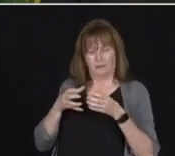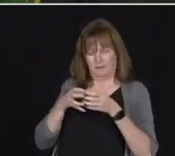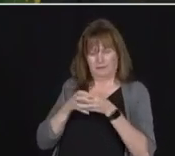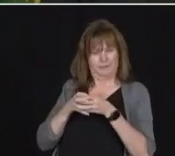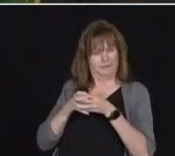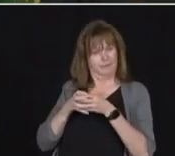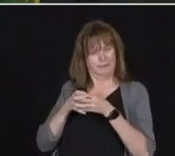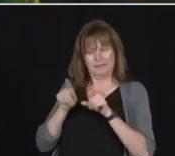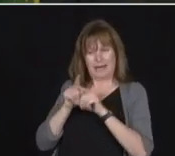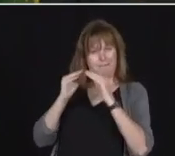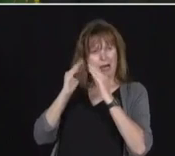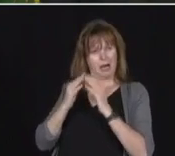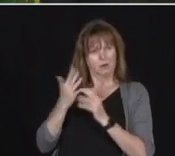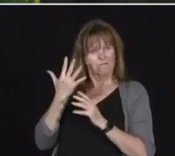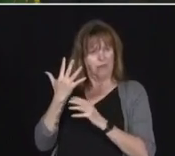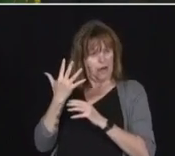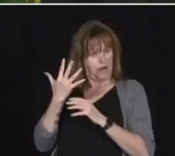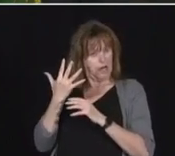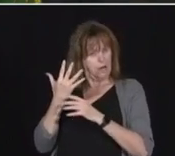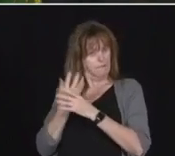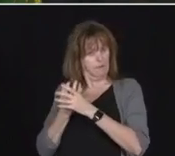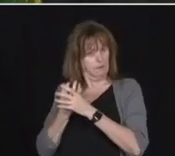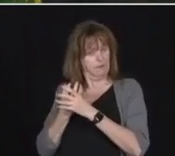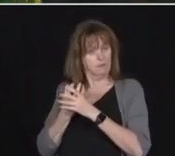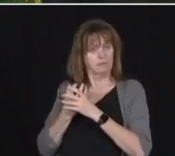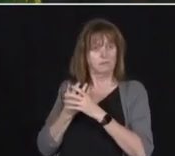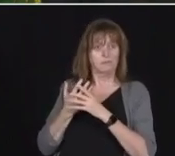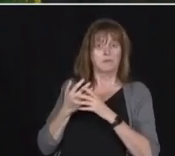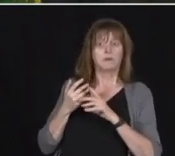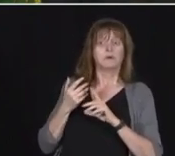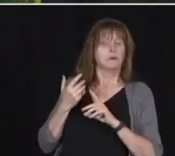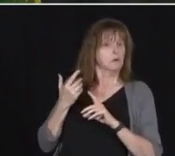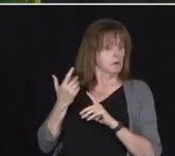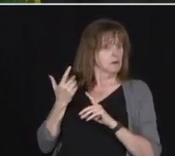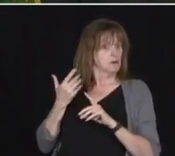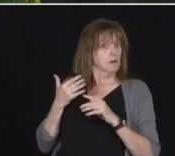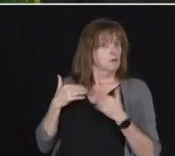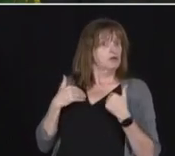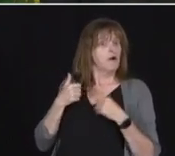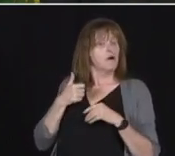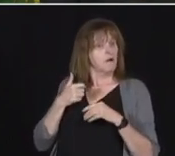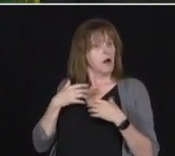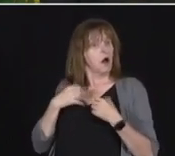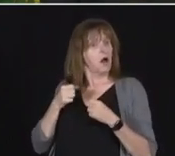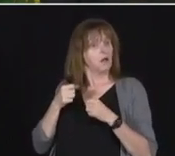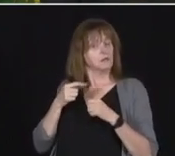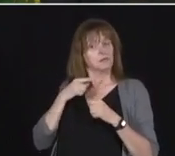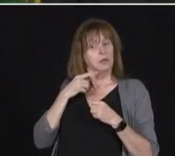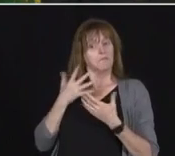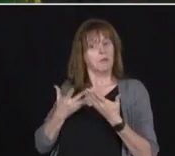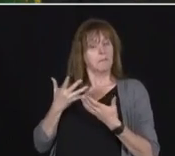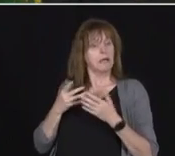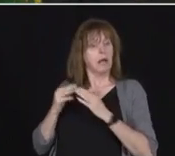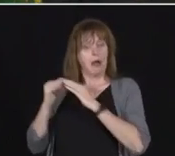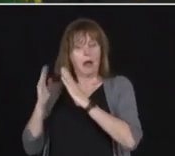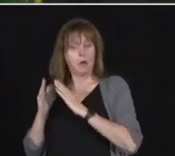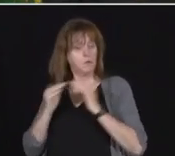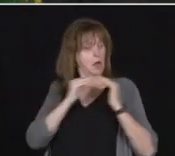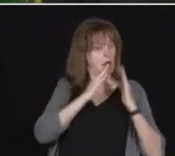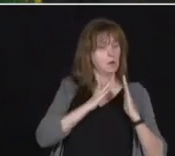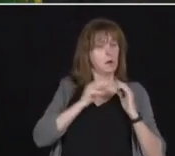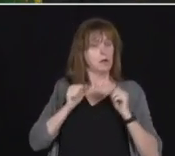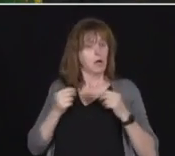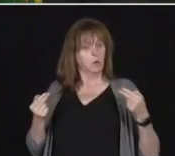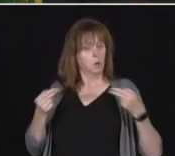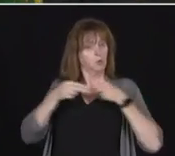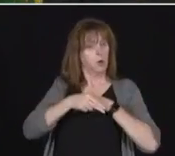possibly expanding that beyond one household. And I'm wondering if that is imminent and if also you would consider